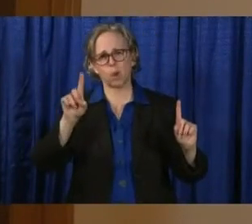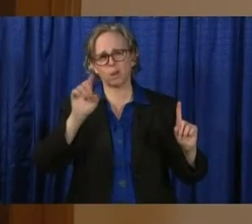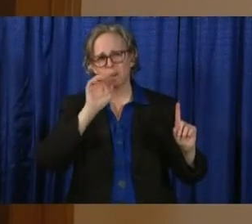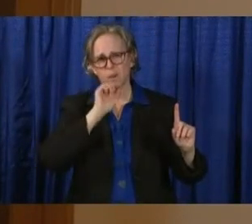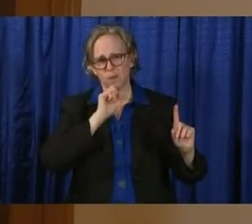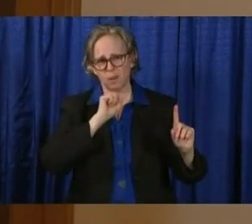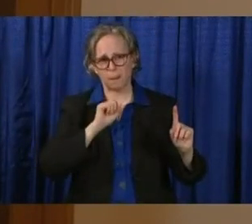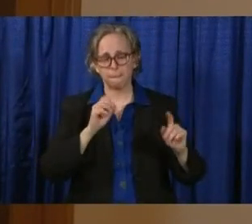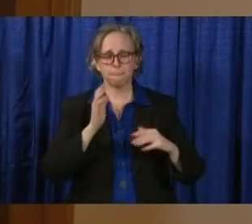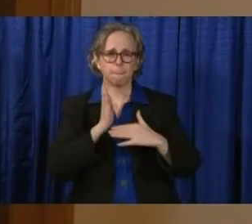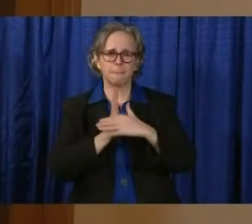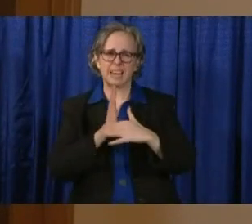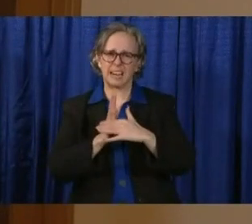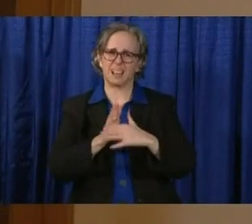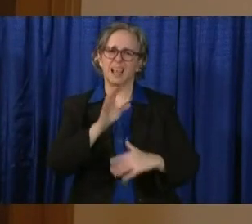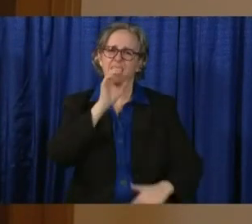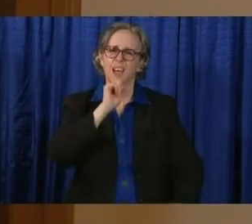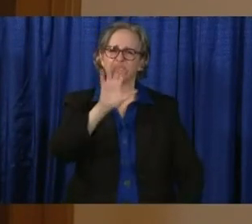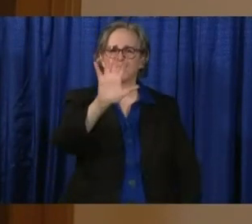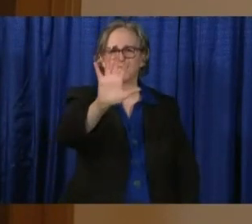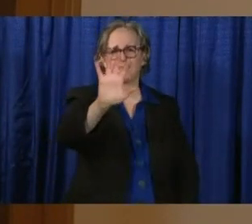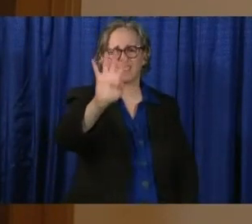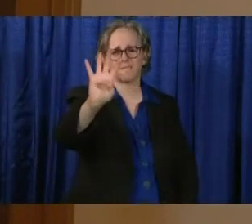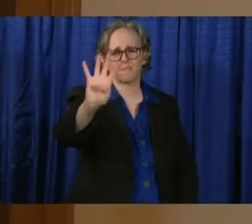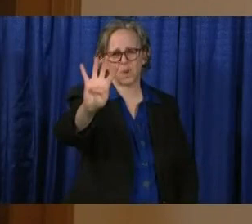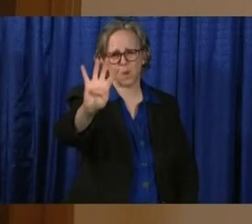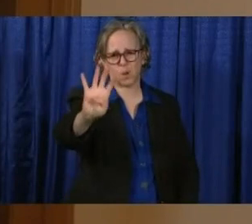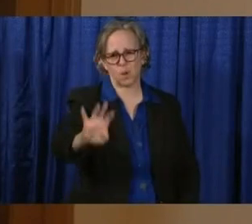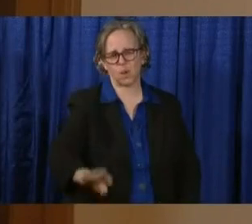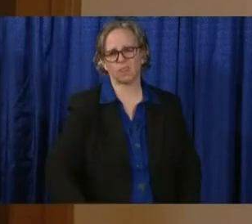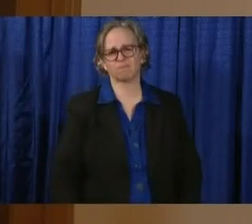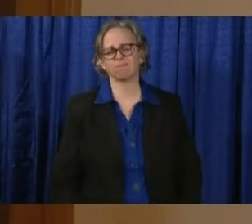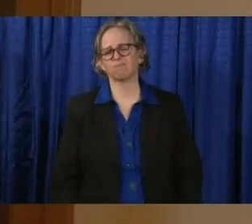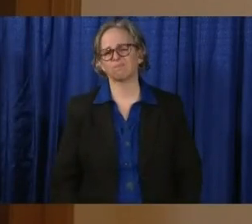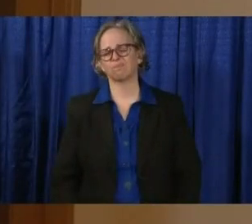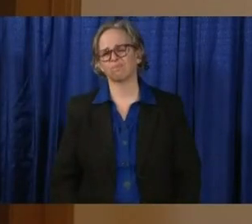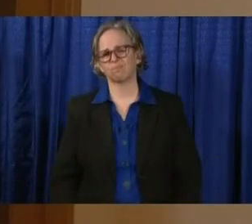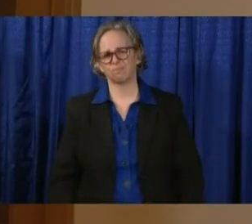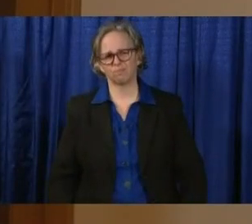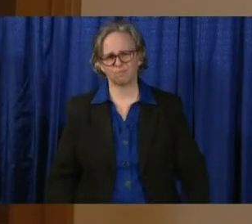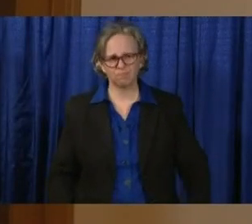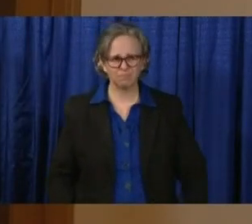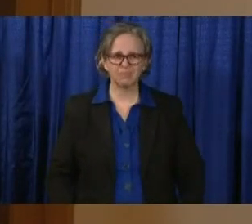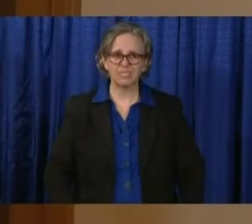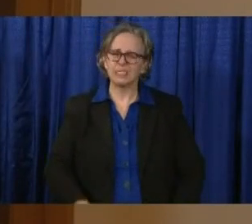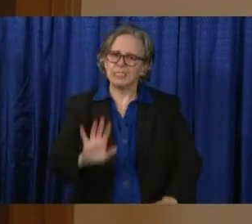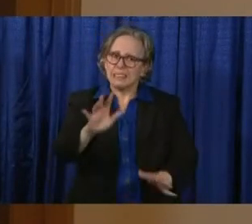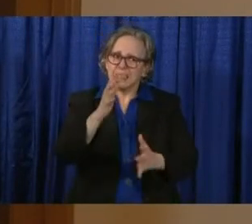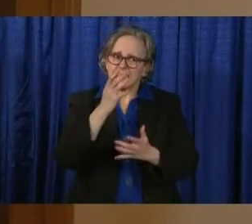median age of 54 years. Interestingly, our numbers have not changed a lot from